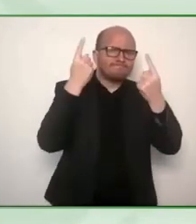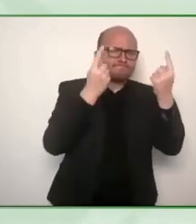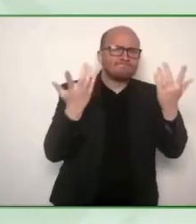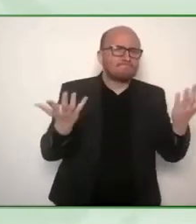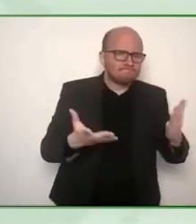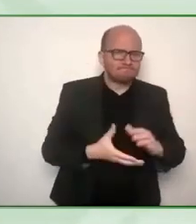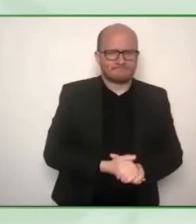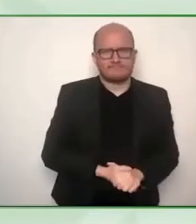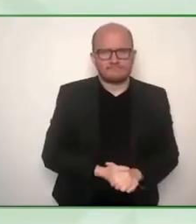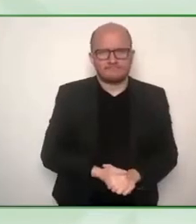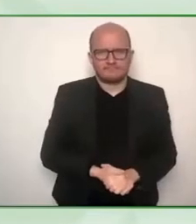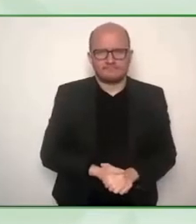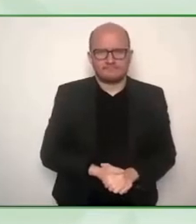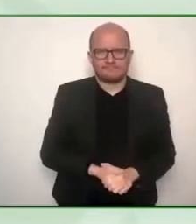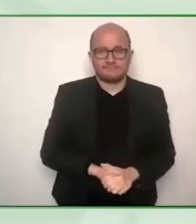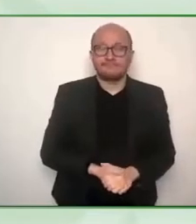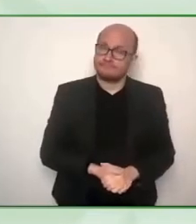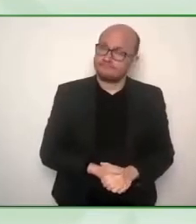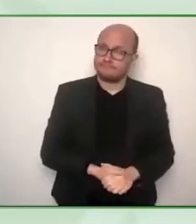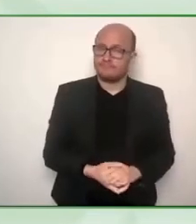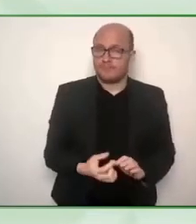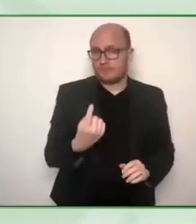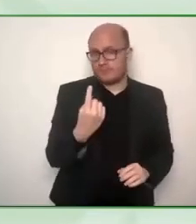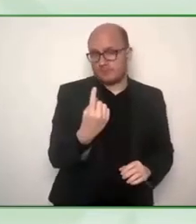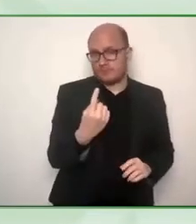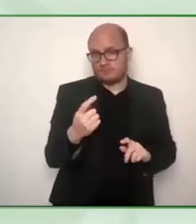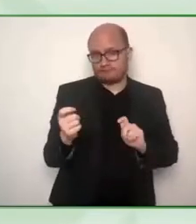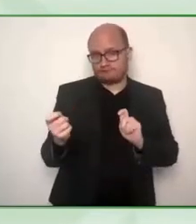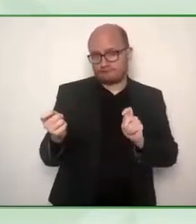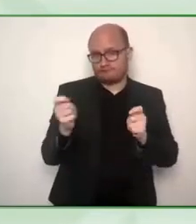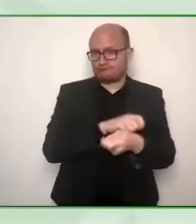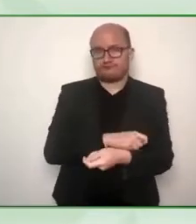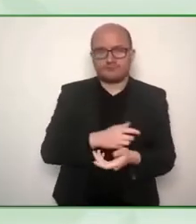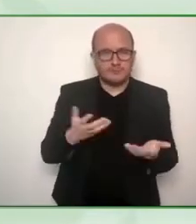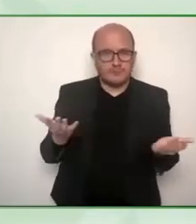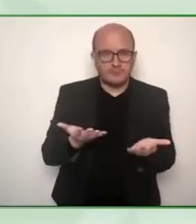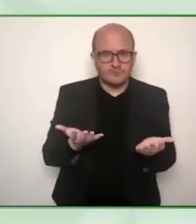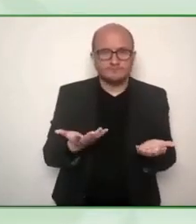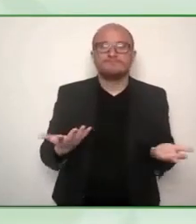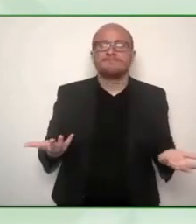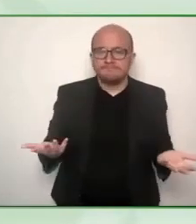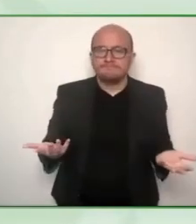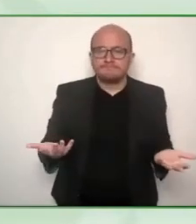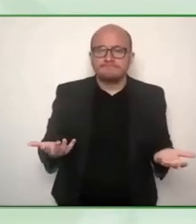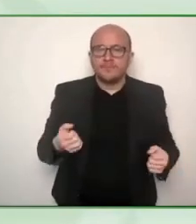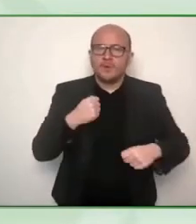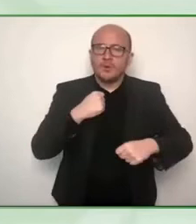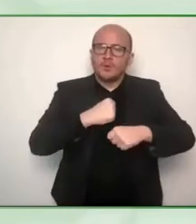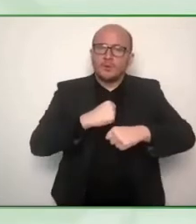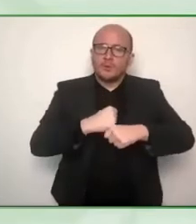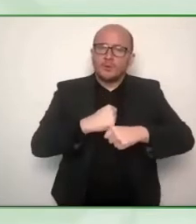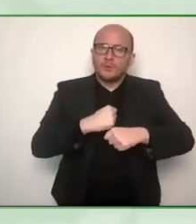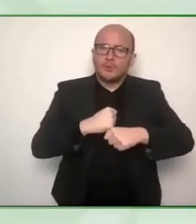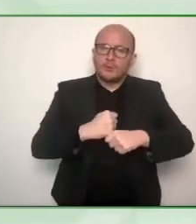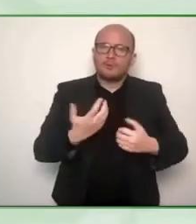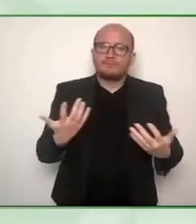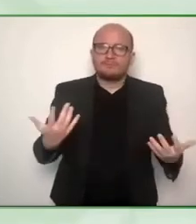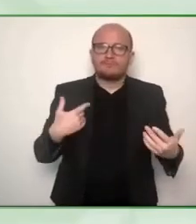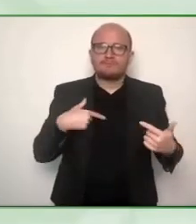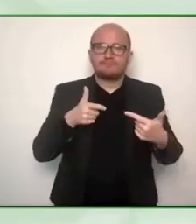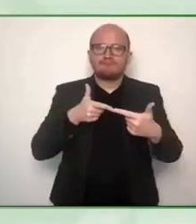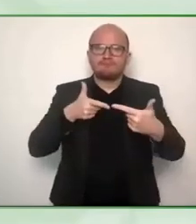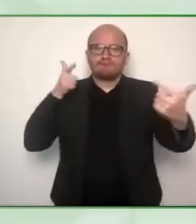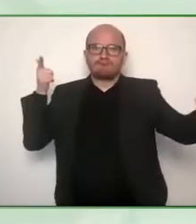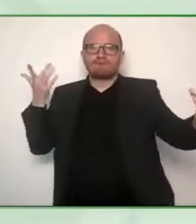to remote work. It used to be that people with disabilities would say hey I'm blind and so it's hard for me to drive but I could